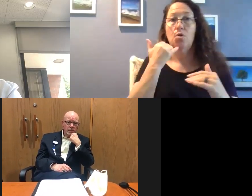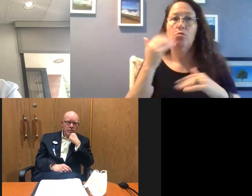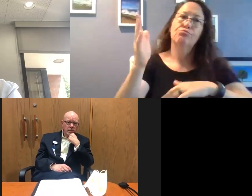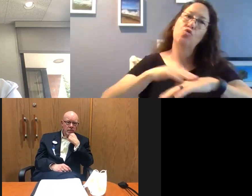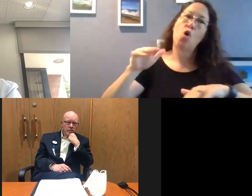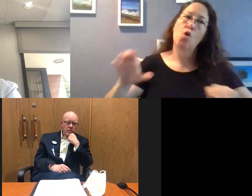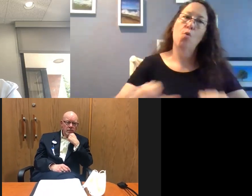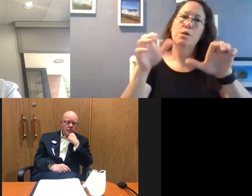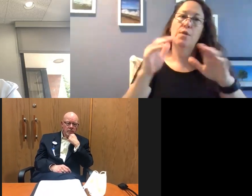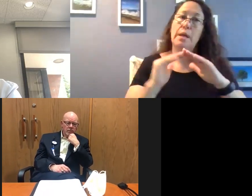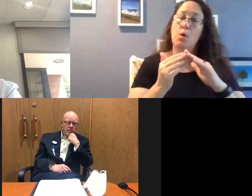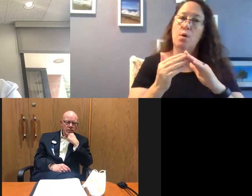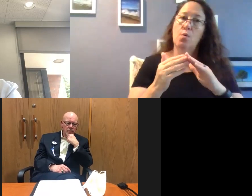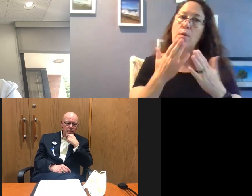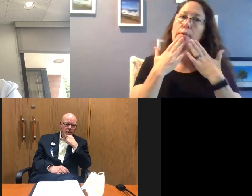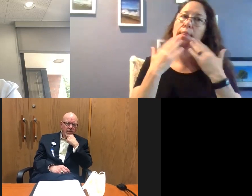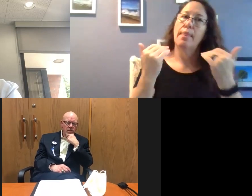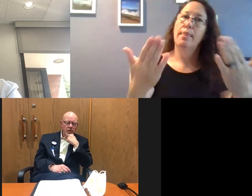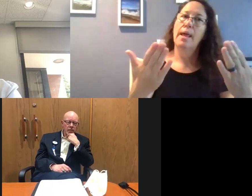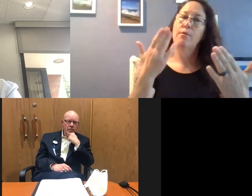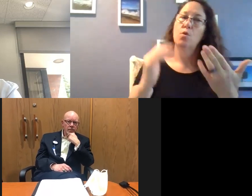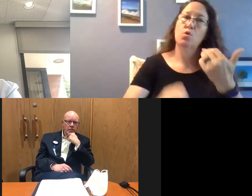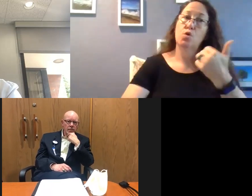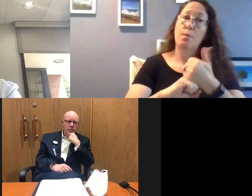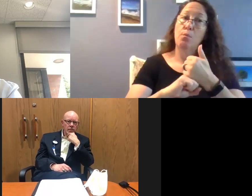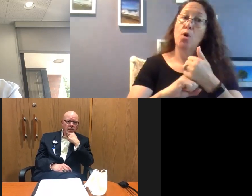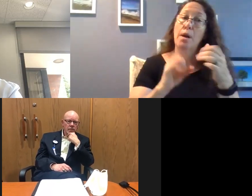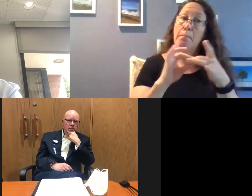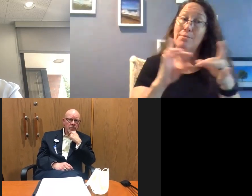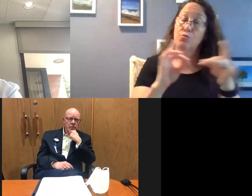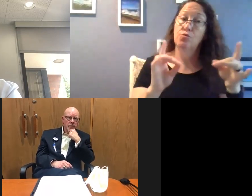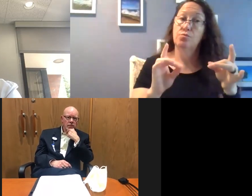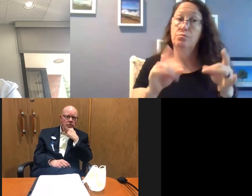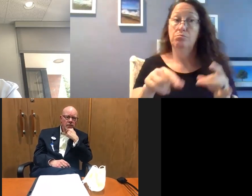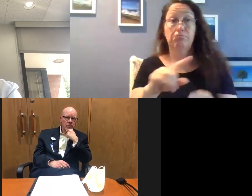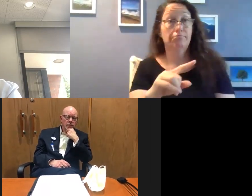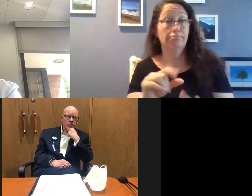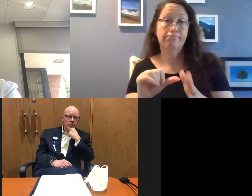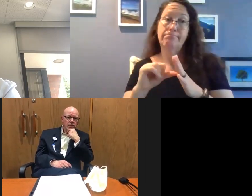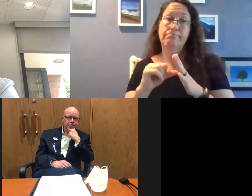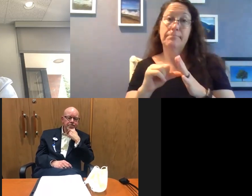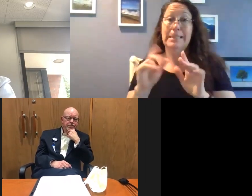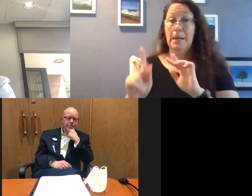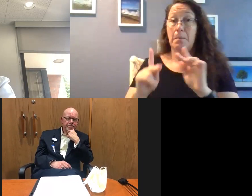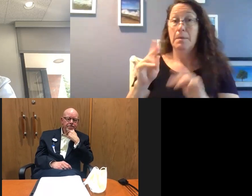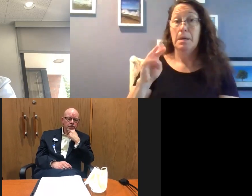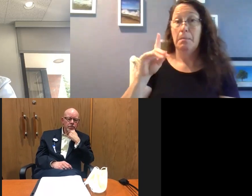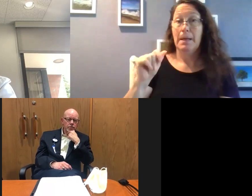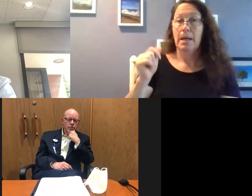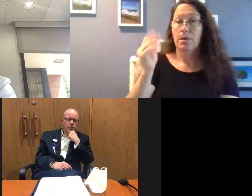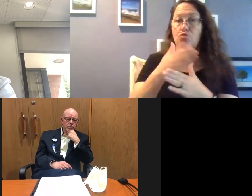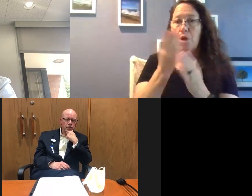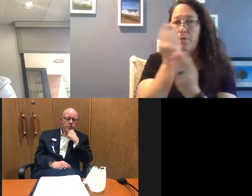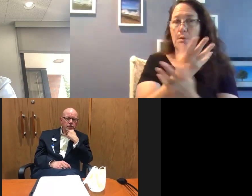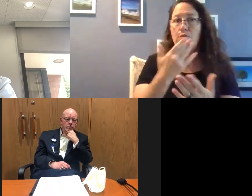community. We're very grateful to have your support in this messaging and as well as you just spoke to the media for sharing these important messages.